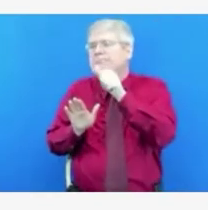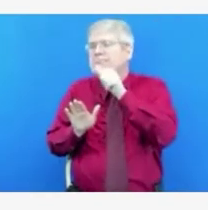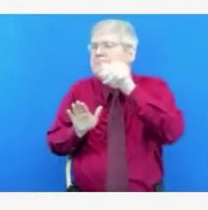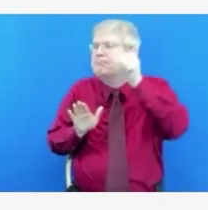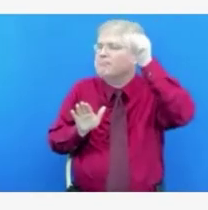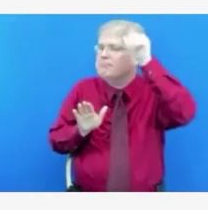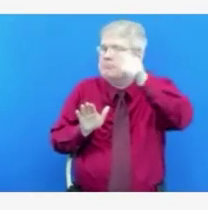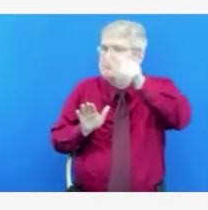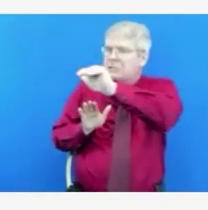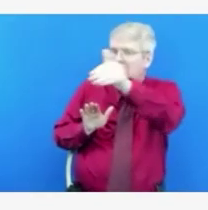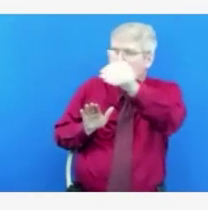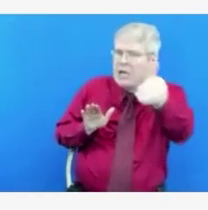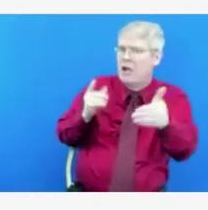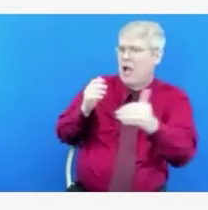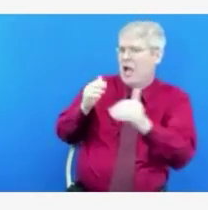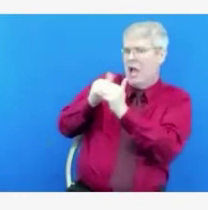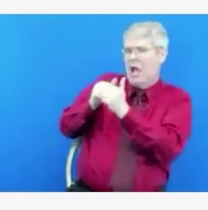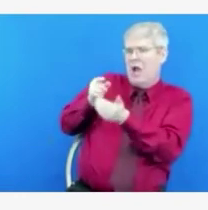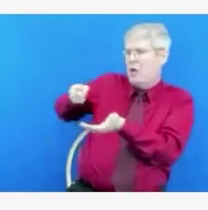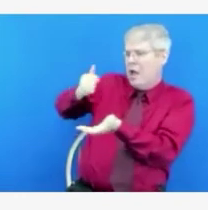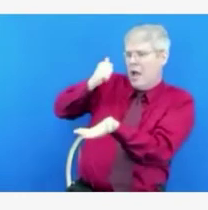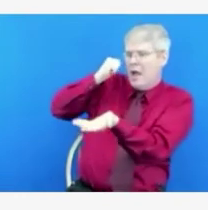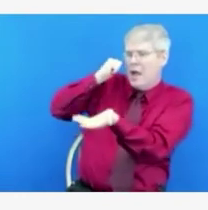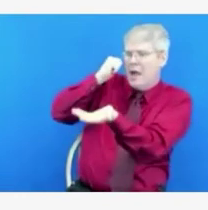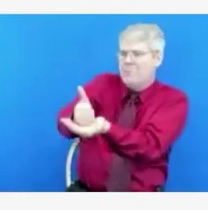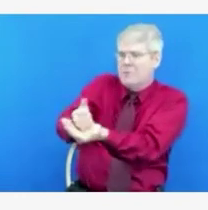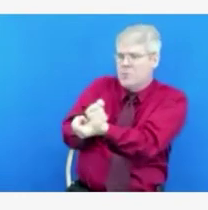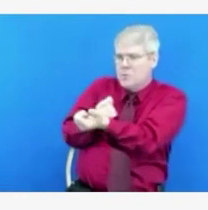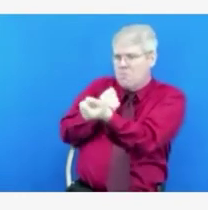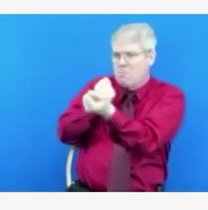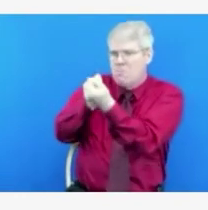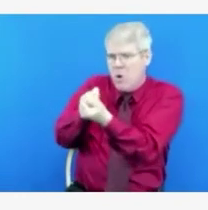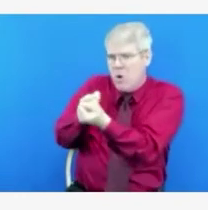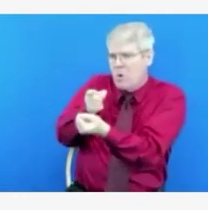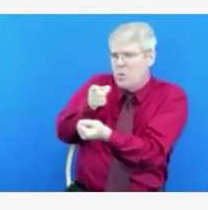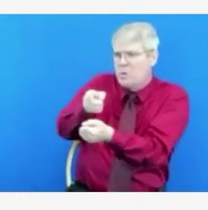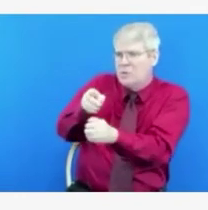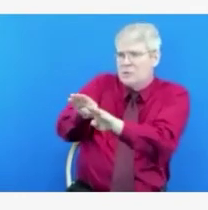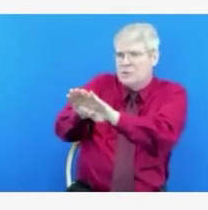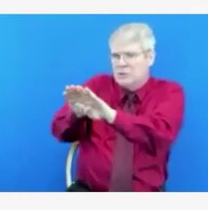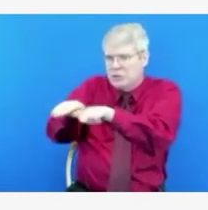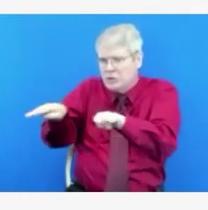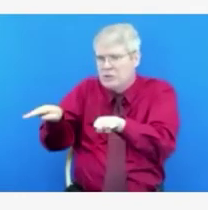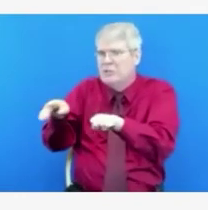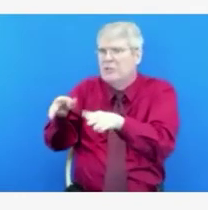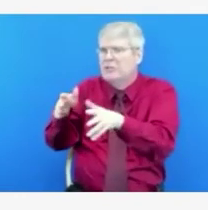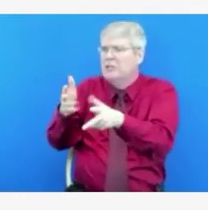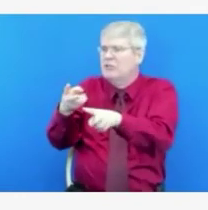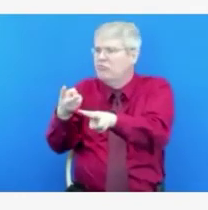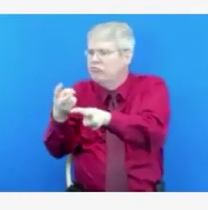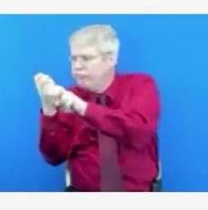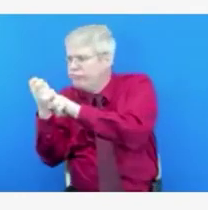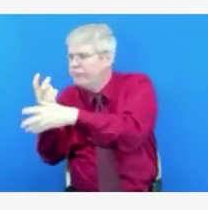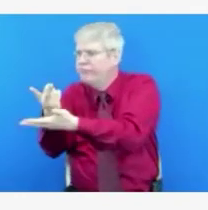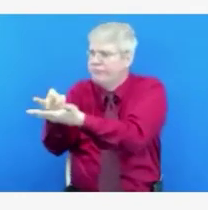the people that are caring for them like grandparents. What we are seeing,